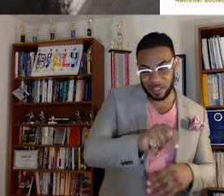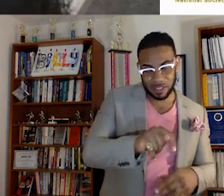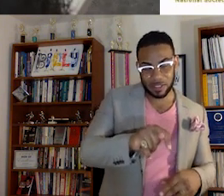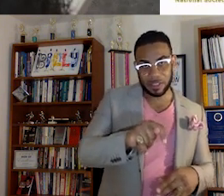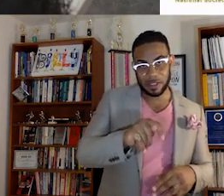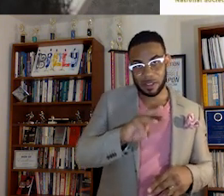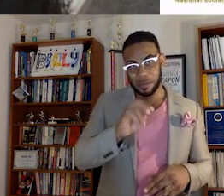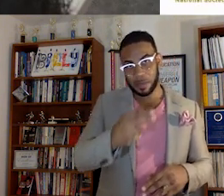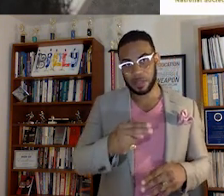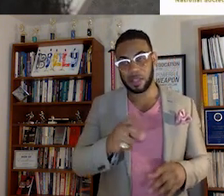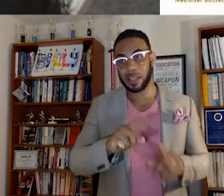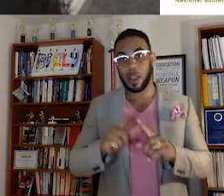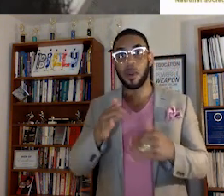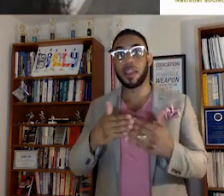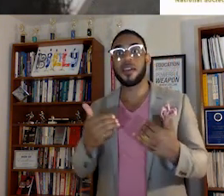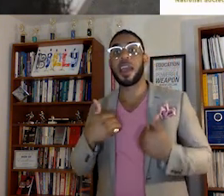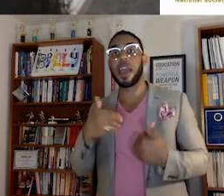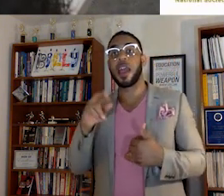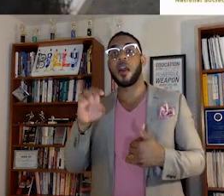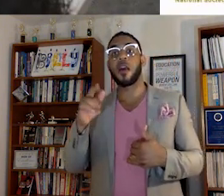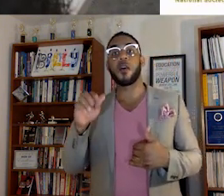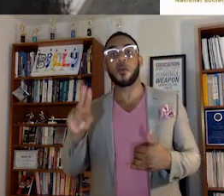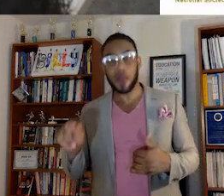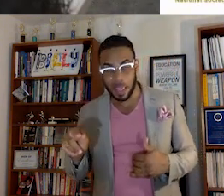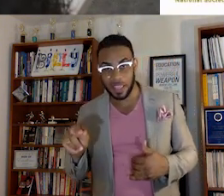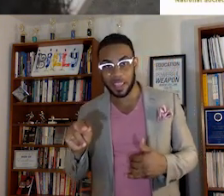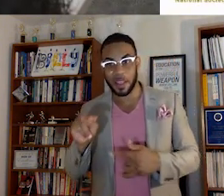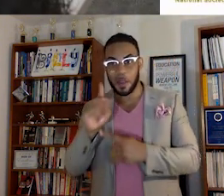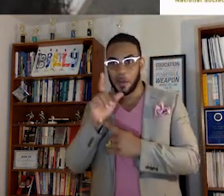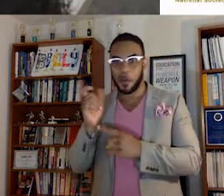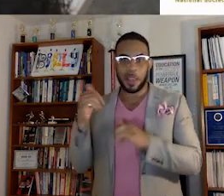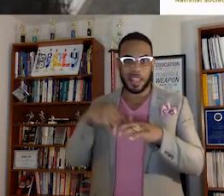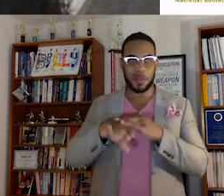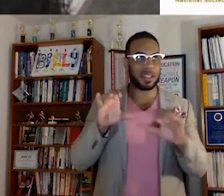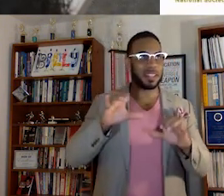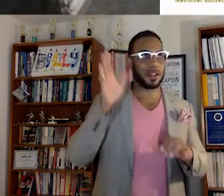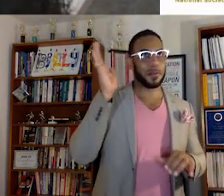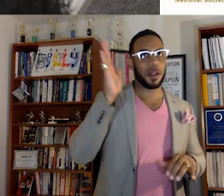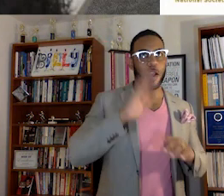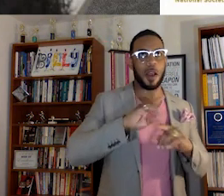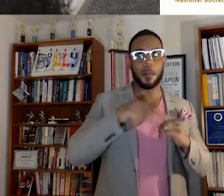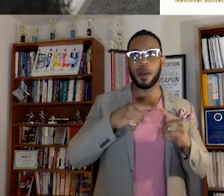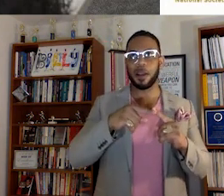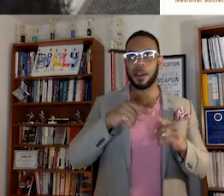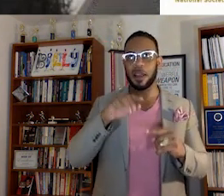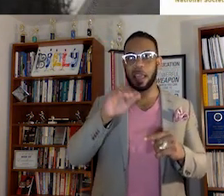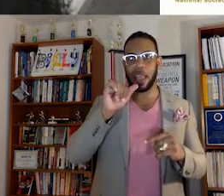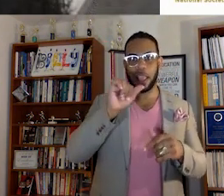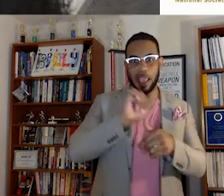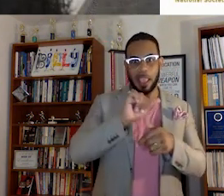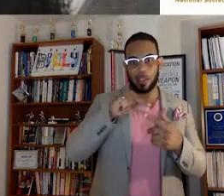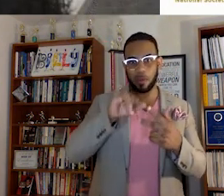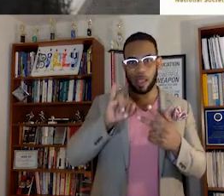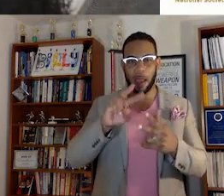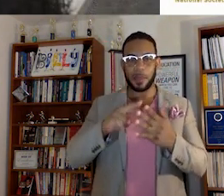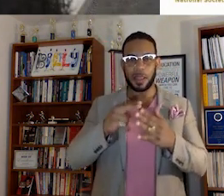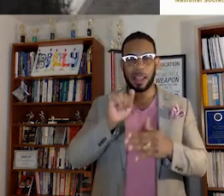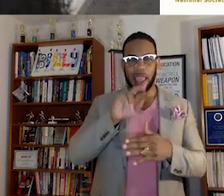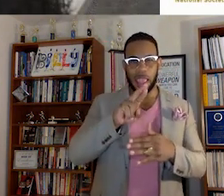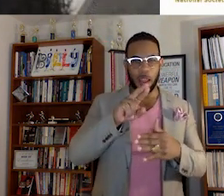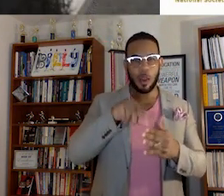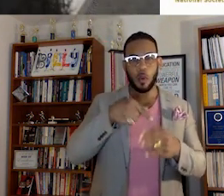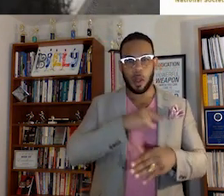Flint, Michigan, and we even had Regan who came in and did a talk about AQI. air quality index.